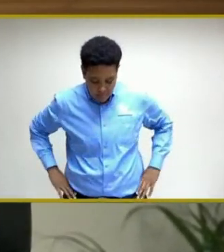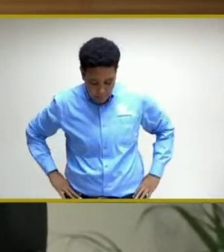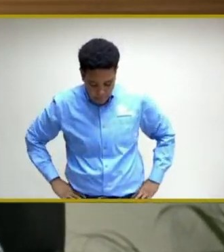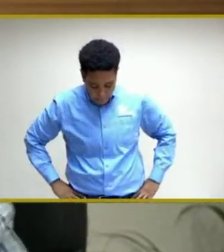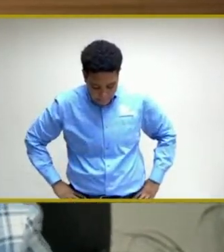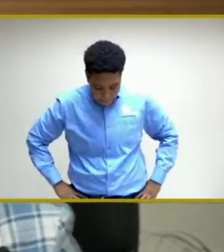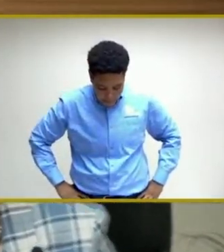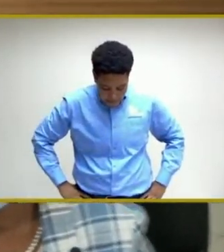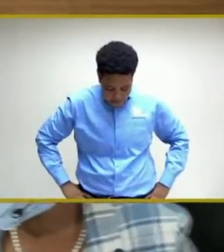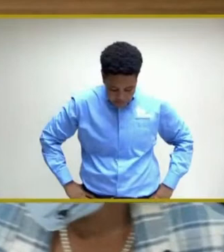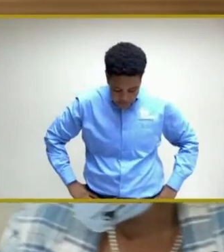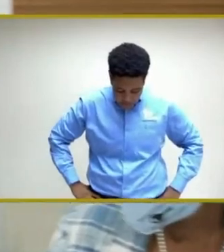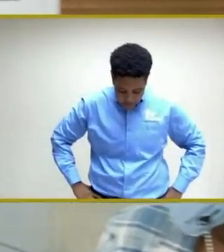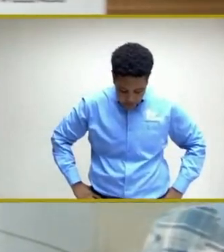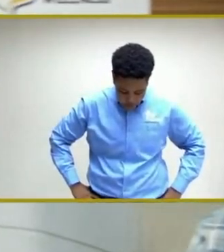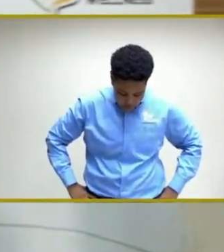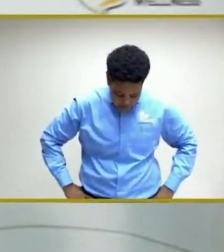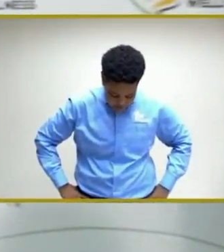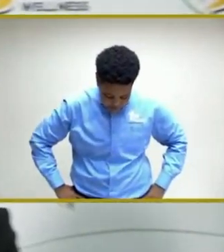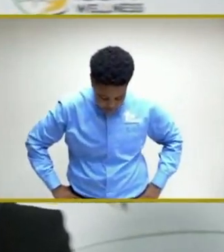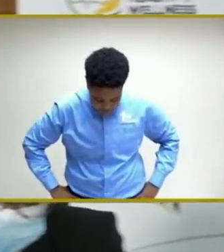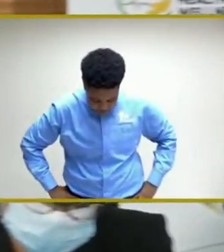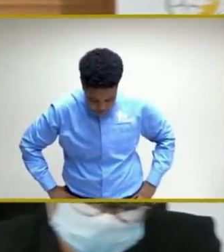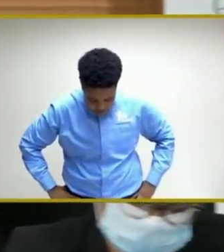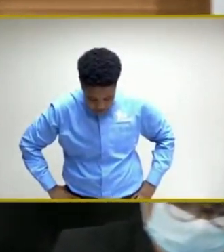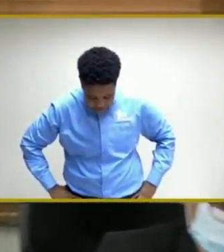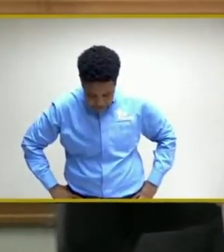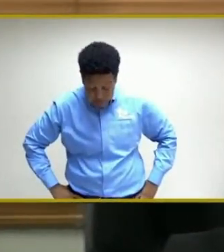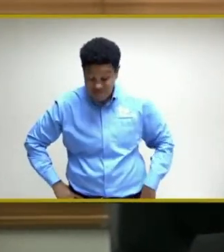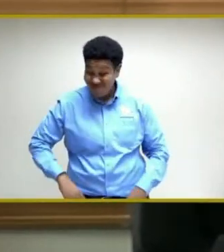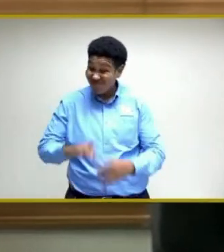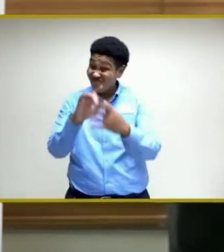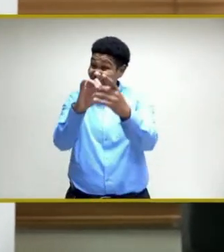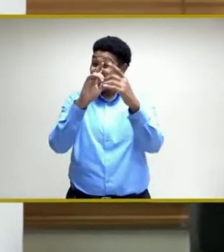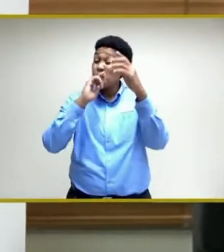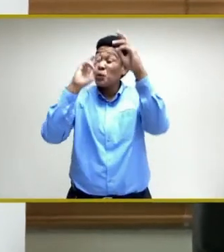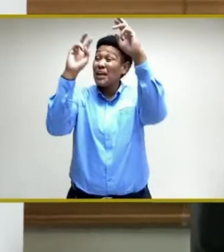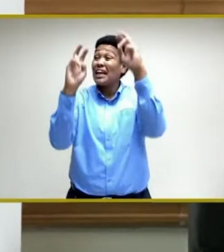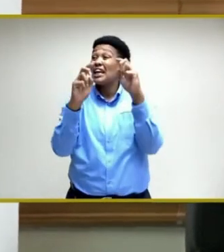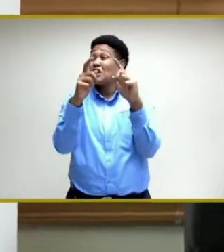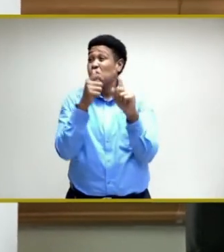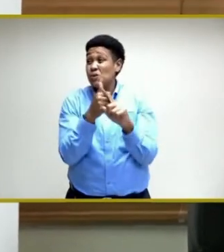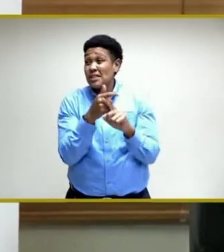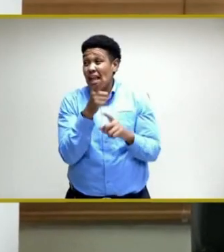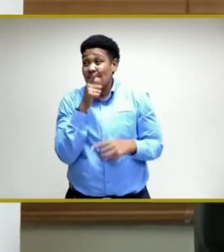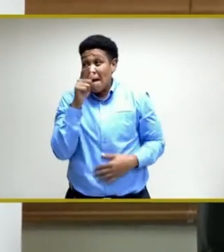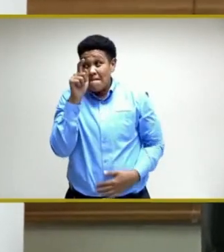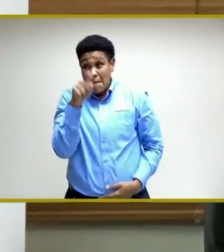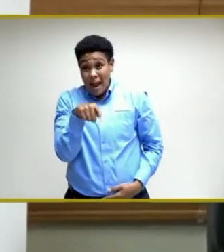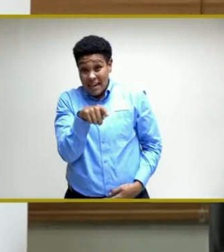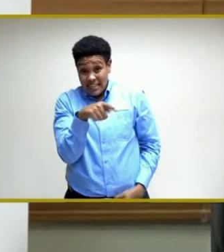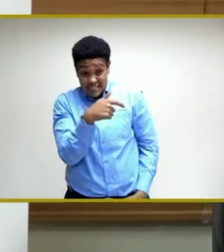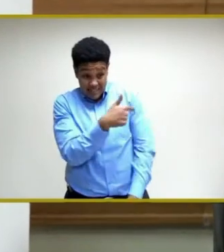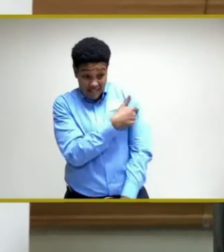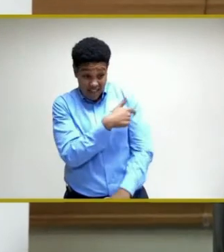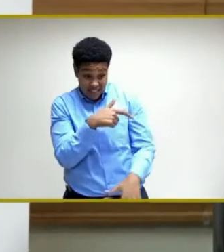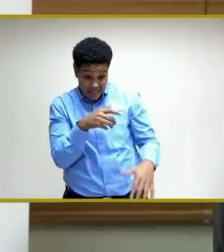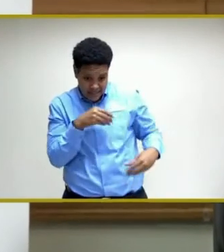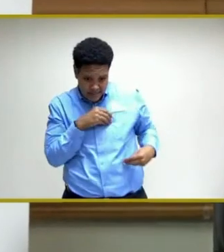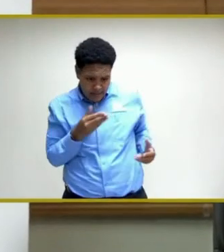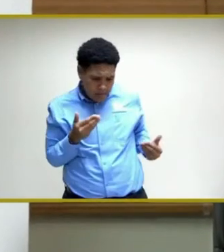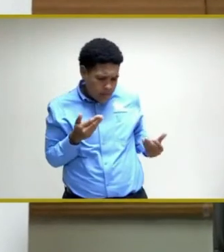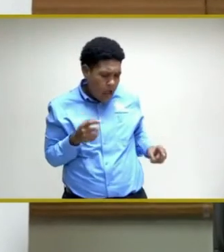Okay, thank you, Dr. Ennis. And so, in regards to the issue of mandating vaccine take-up,